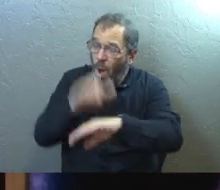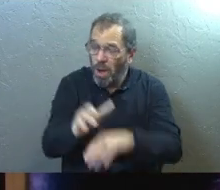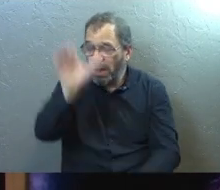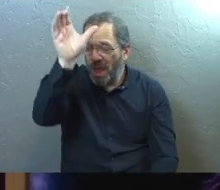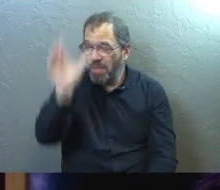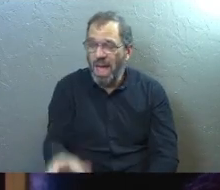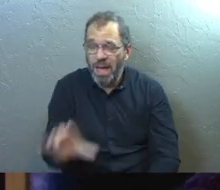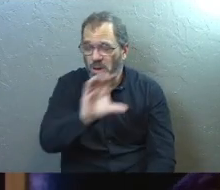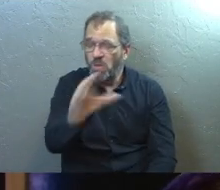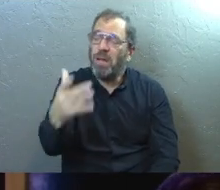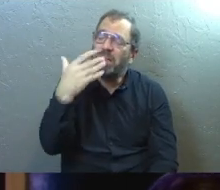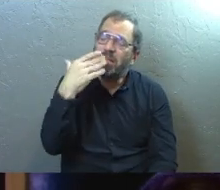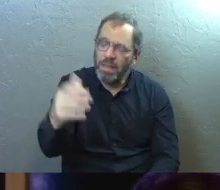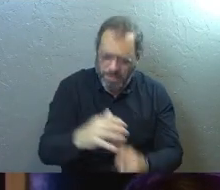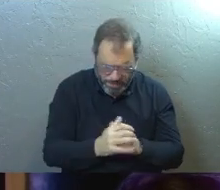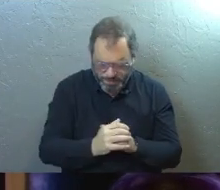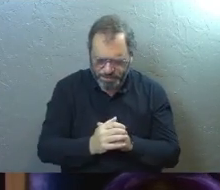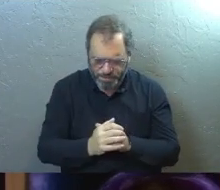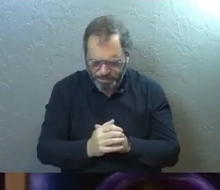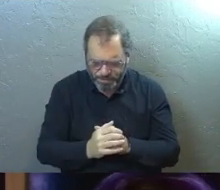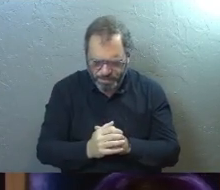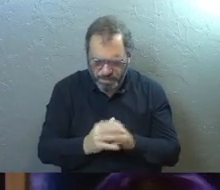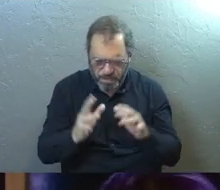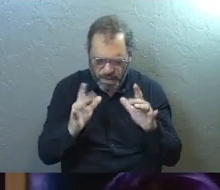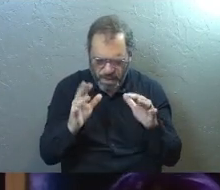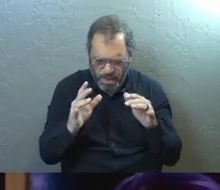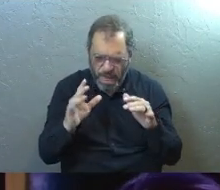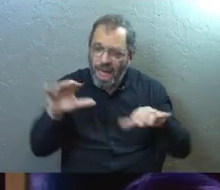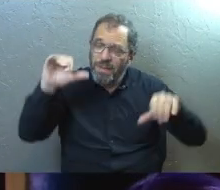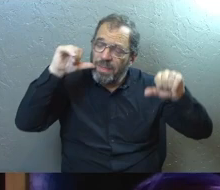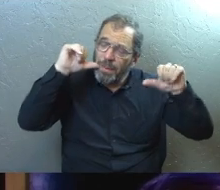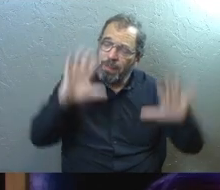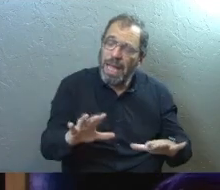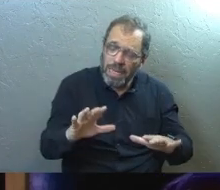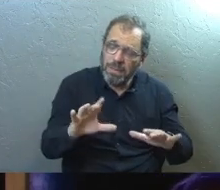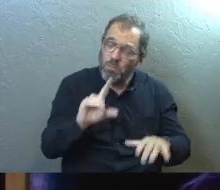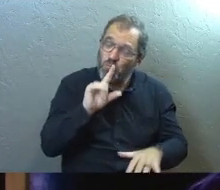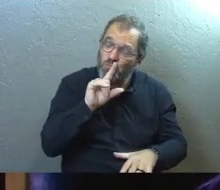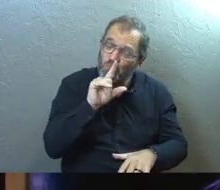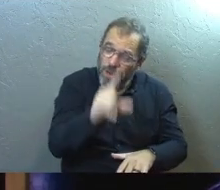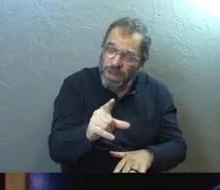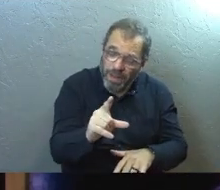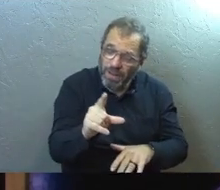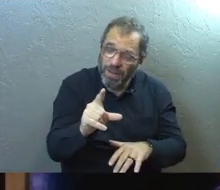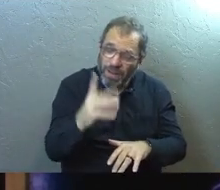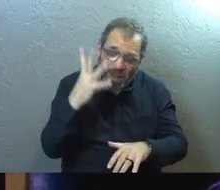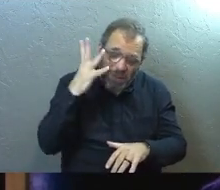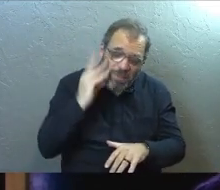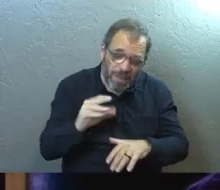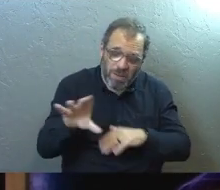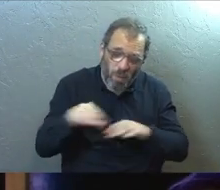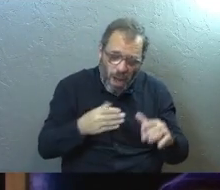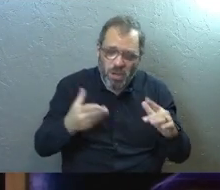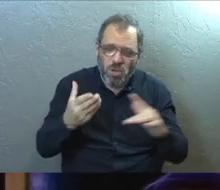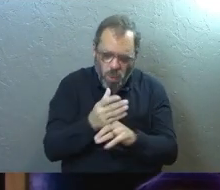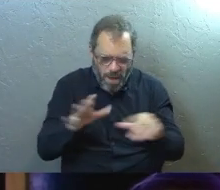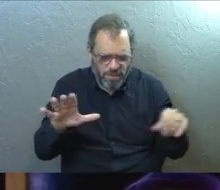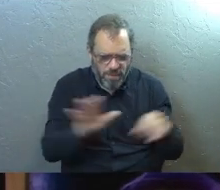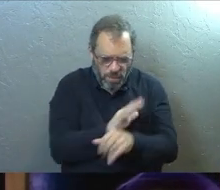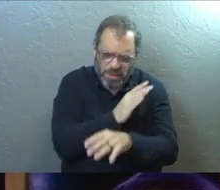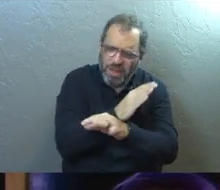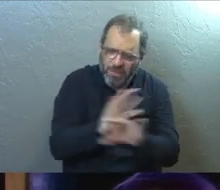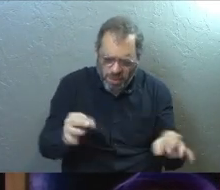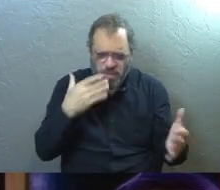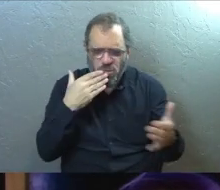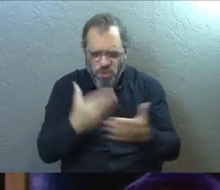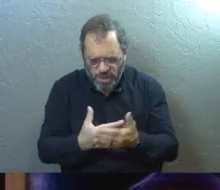cross. I want to thank you, God, that one of the blessings, God, the reality that we get to walk in is that you want wholeness and freedom